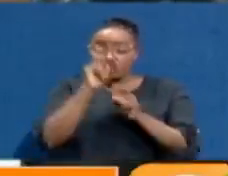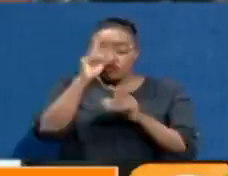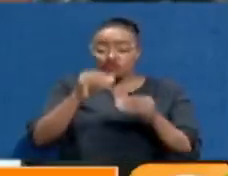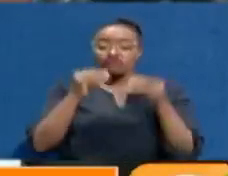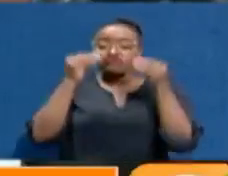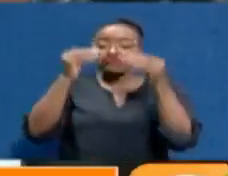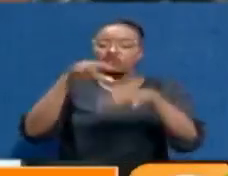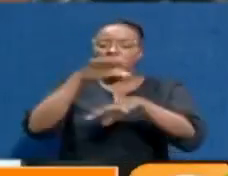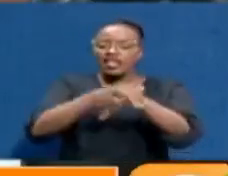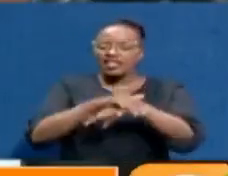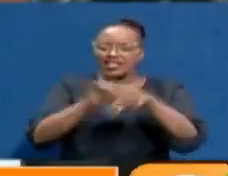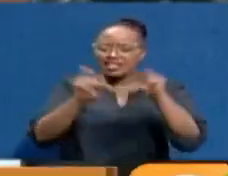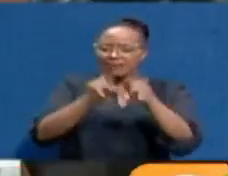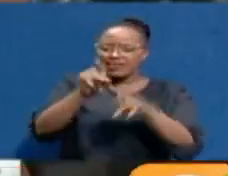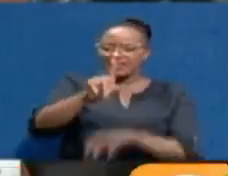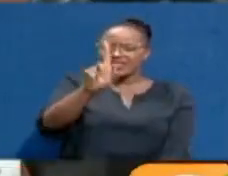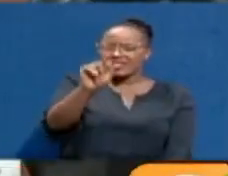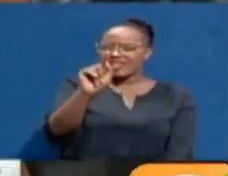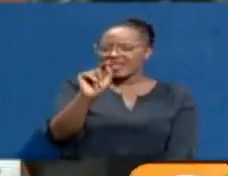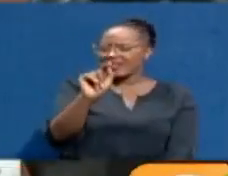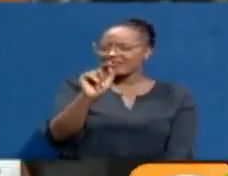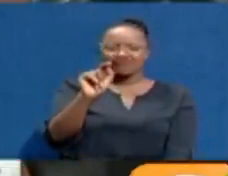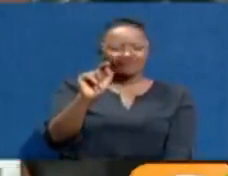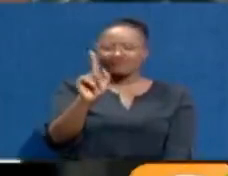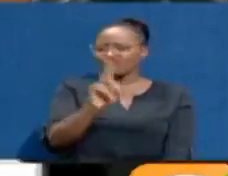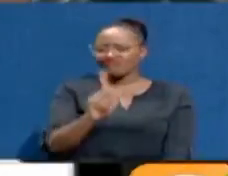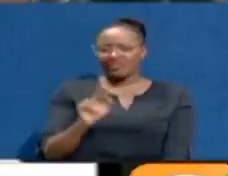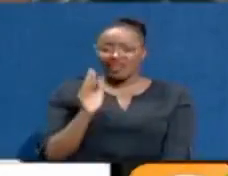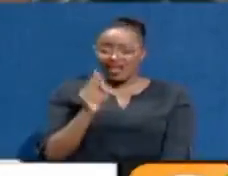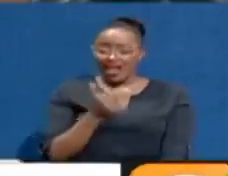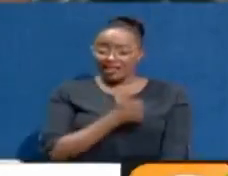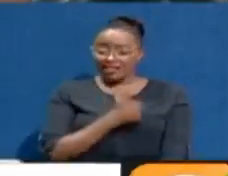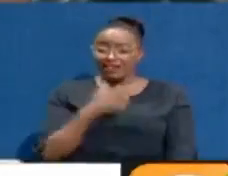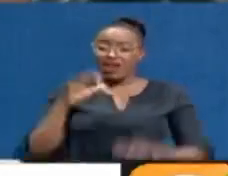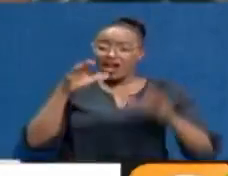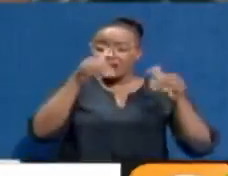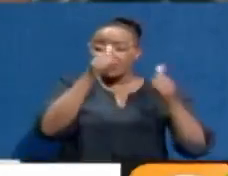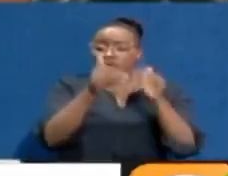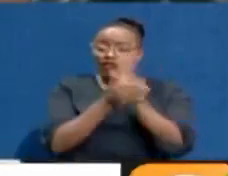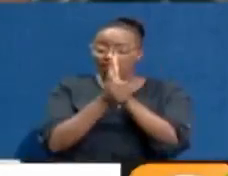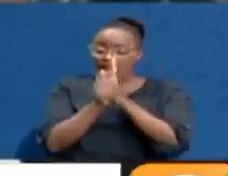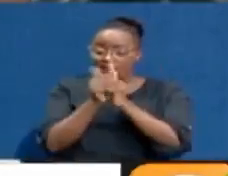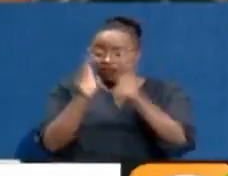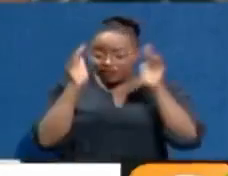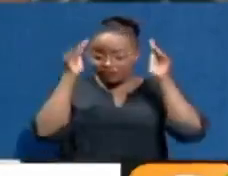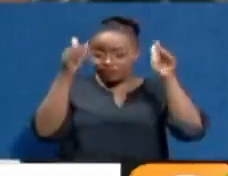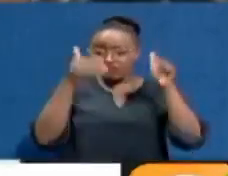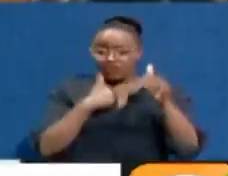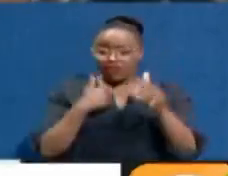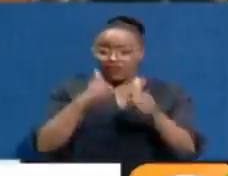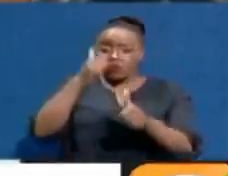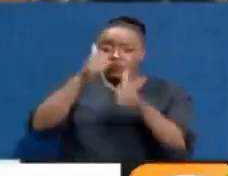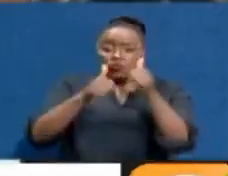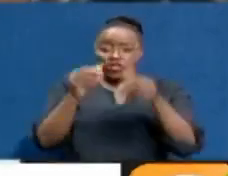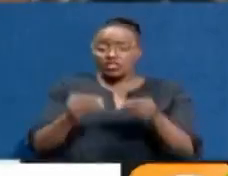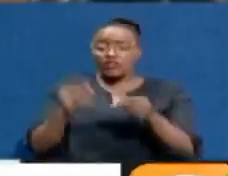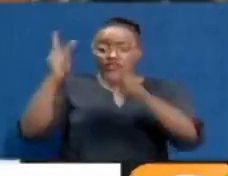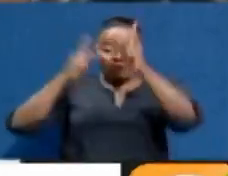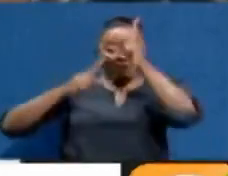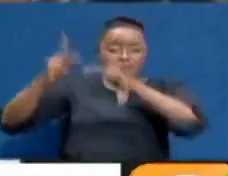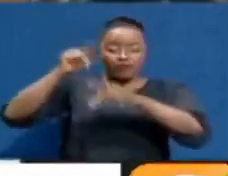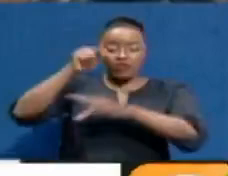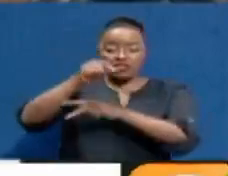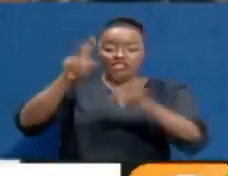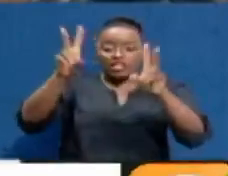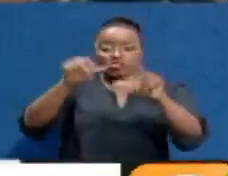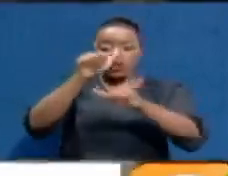is getting such kind of a tender, and yet we have companies which they have expertise, which they are professional in